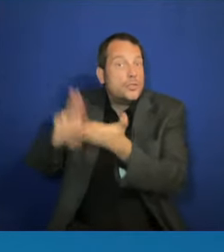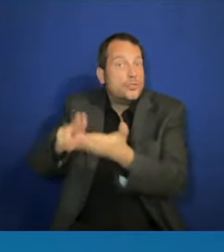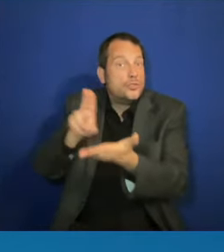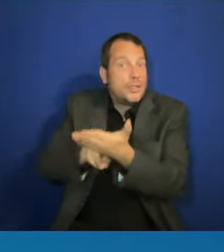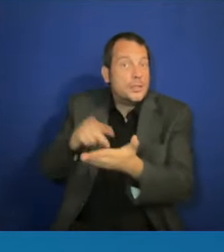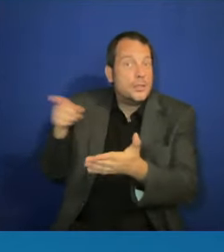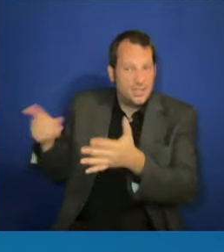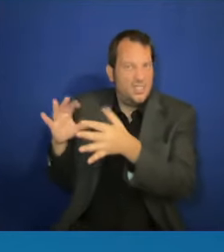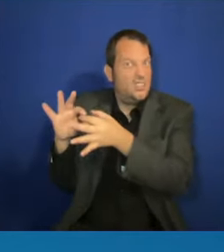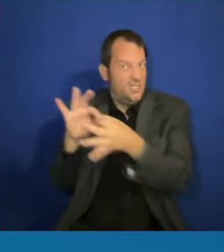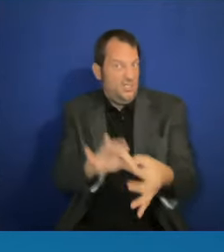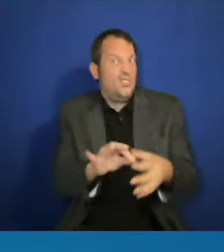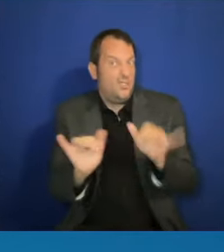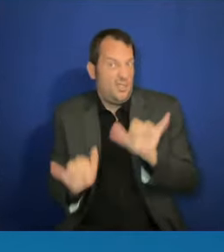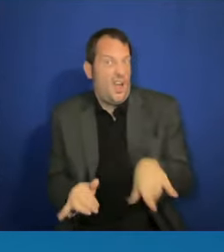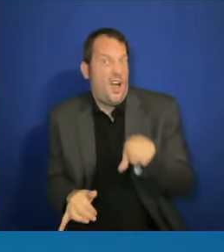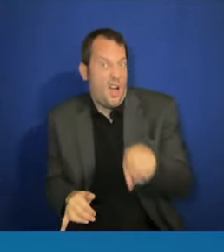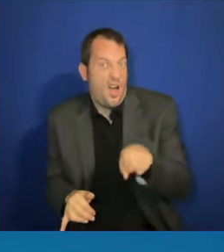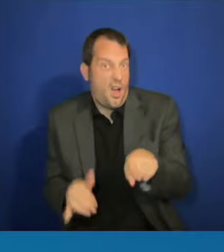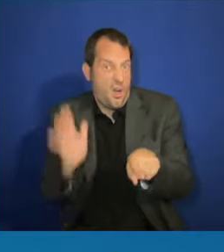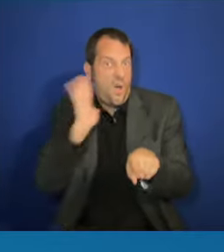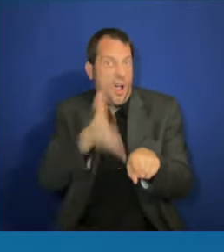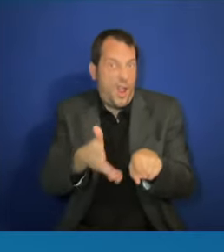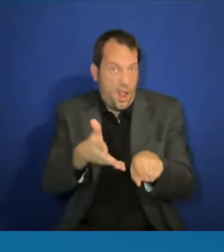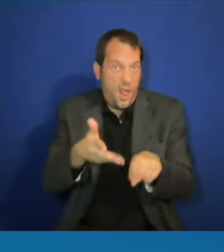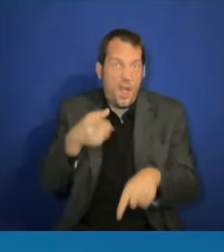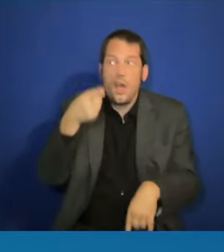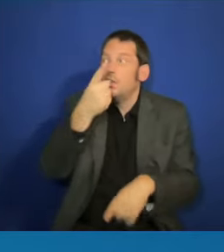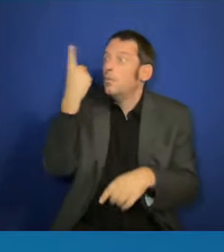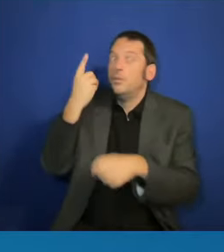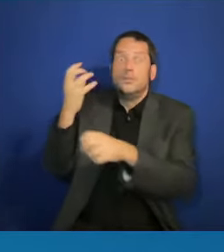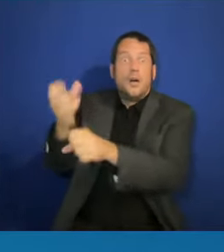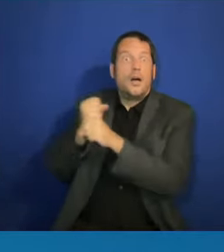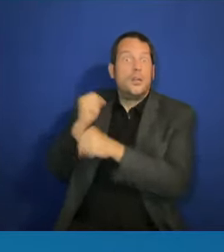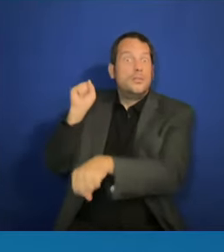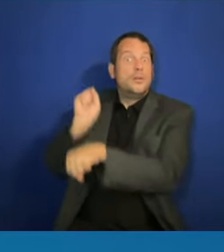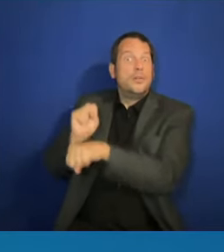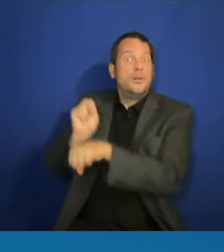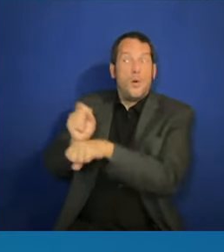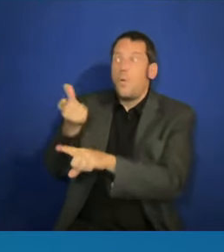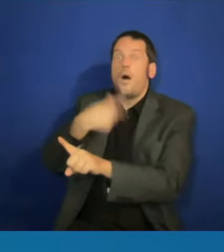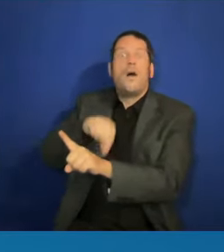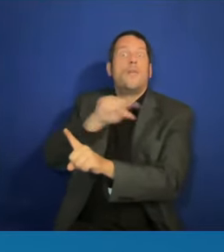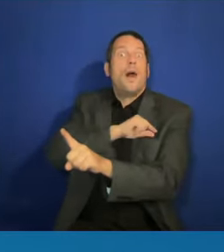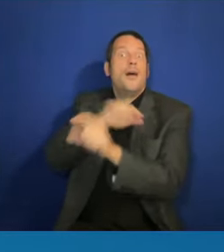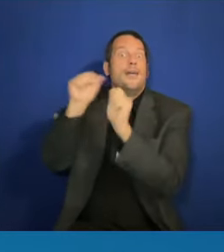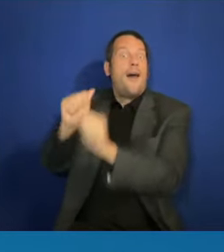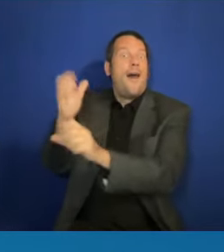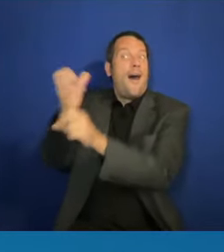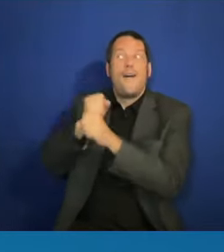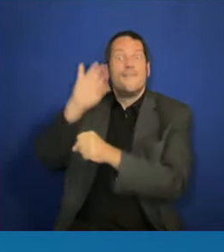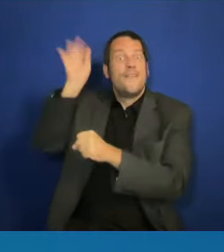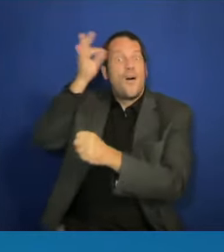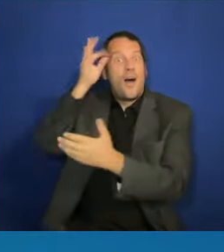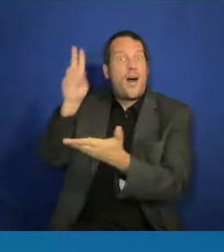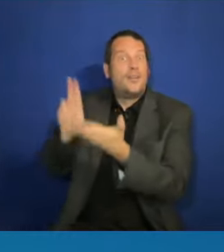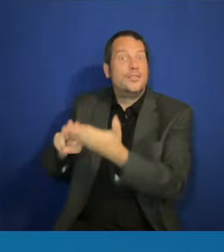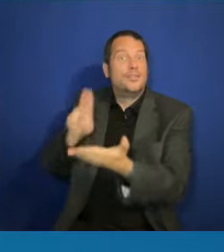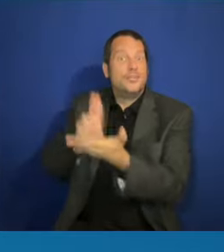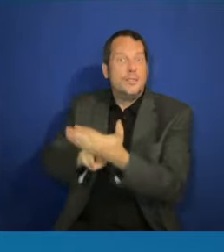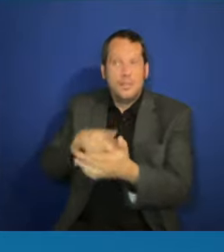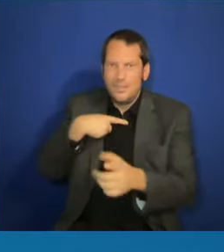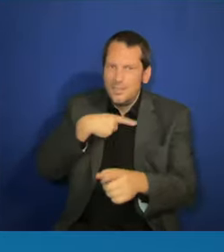talk about the opportunity to not only contribute to the strength and the building of our country and our economy, but their